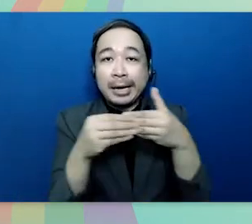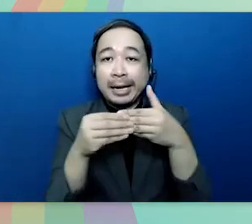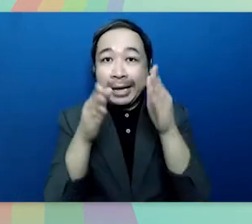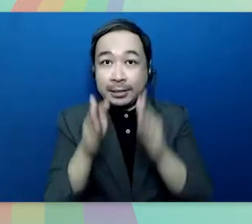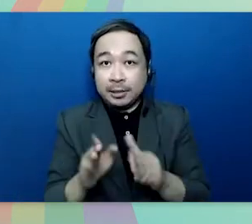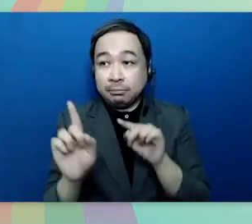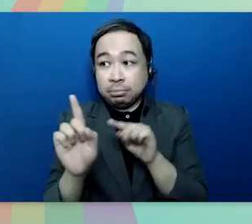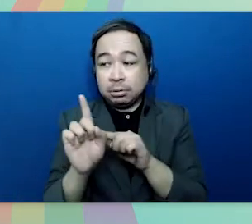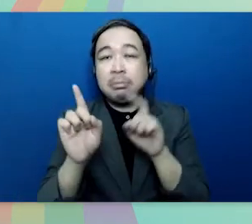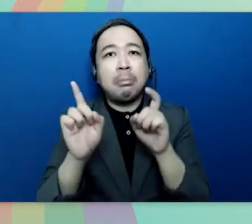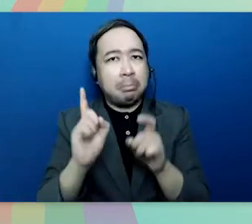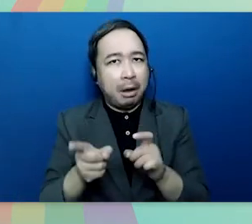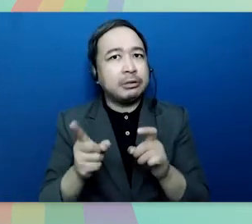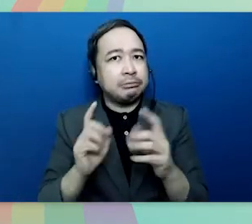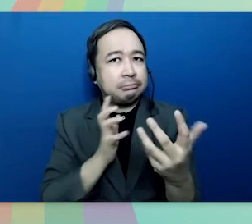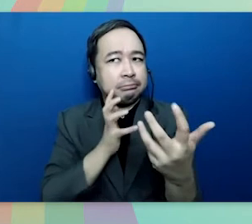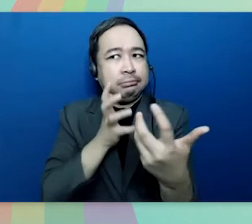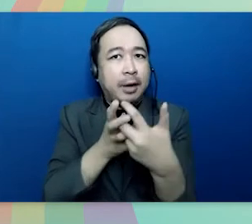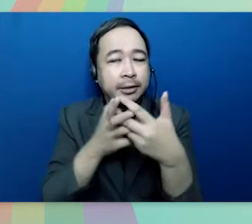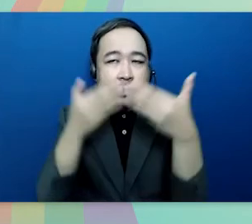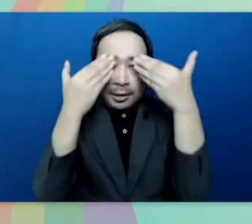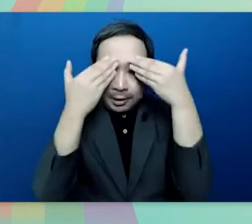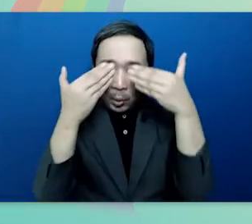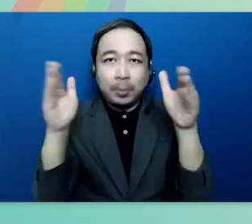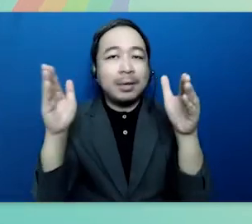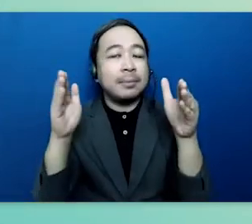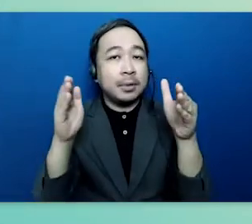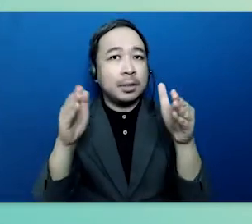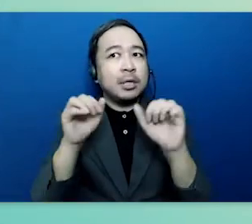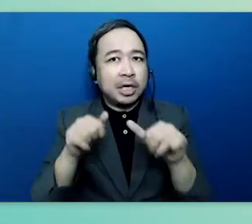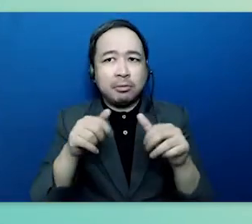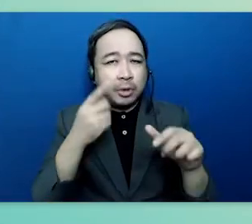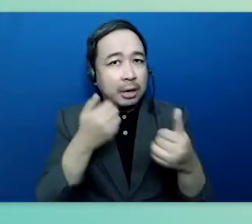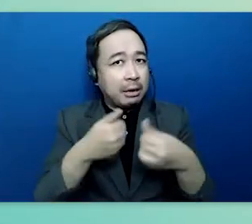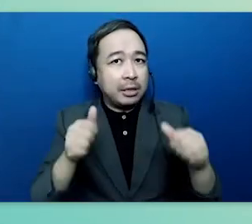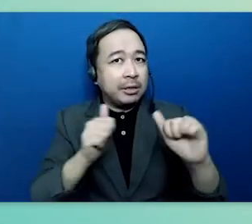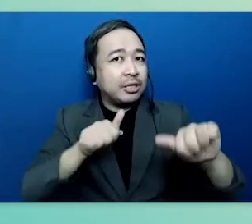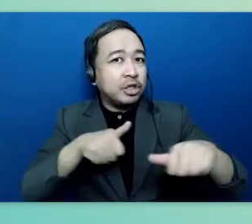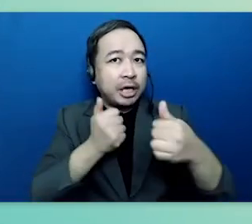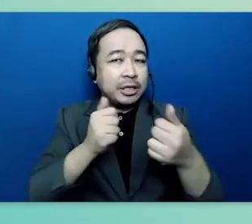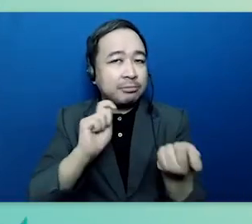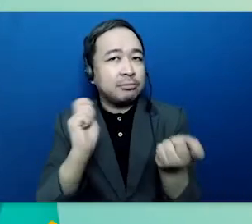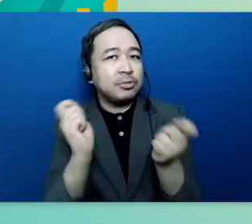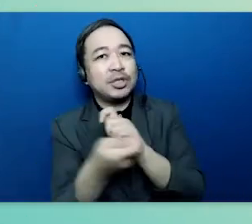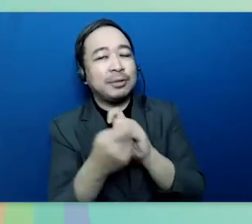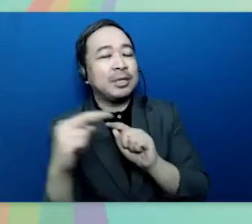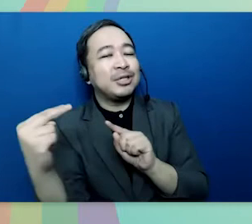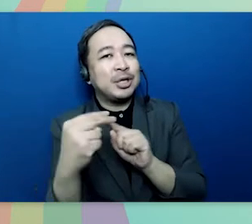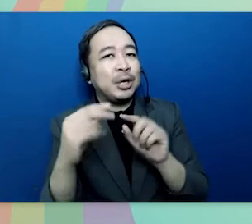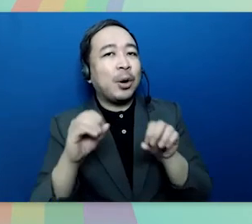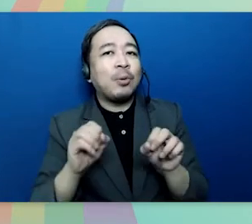also have an adaptive and open mindset that can turn challenges into opportunities